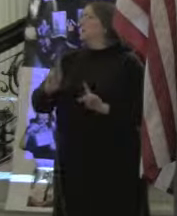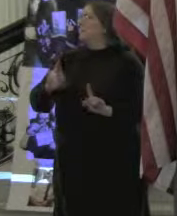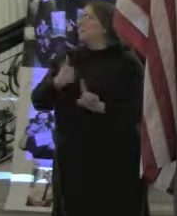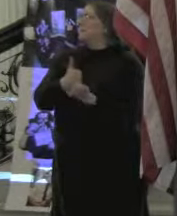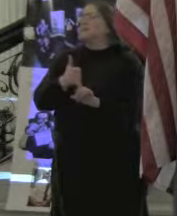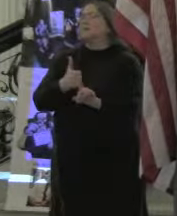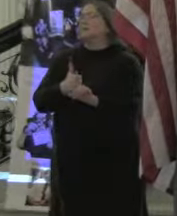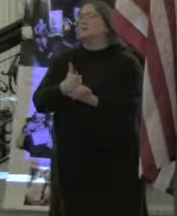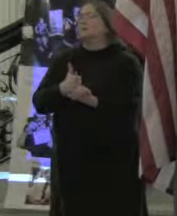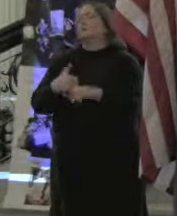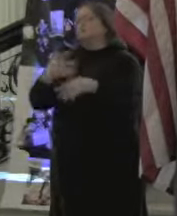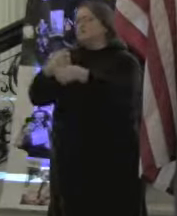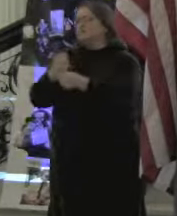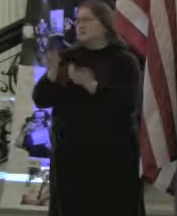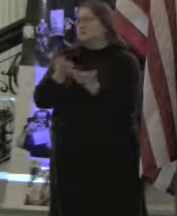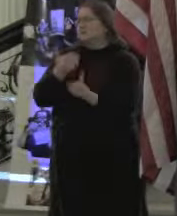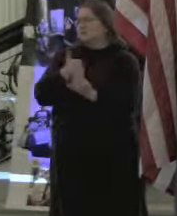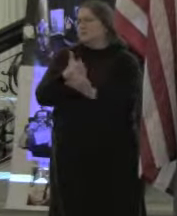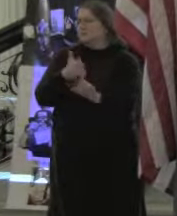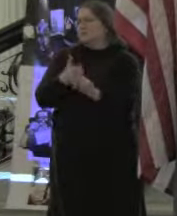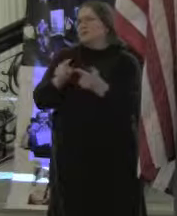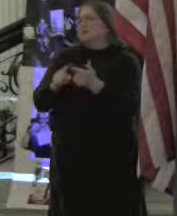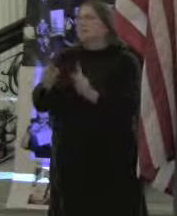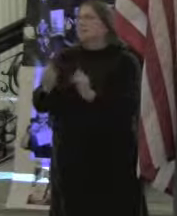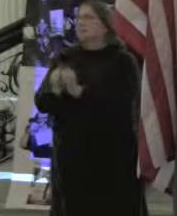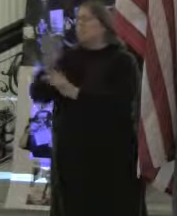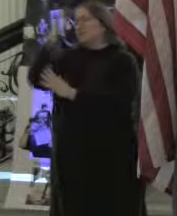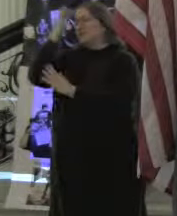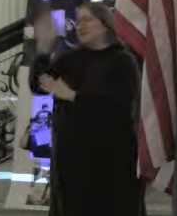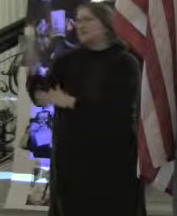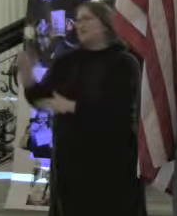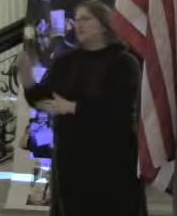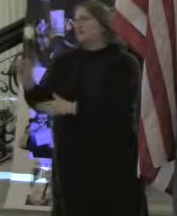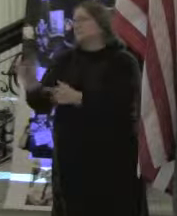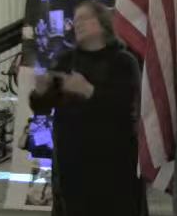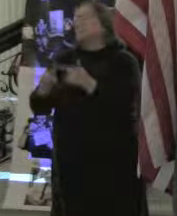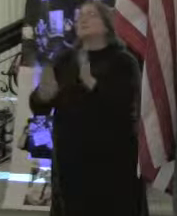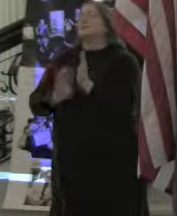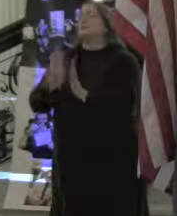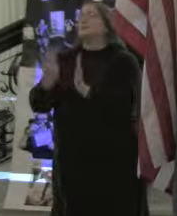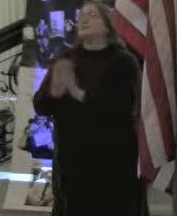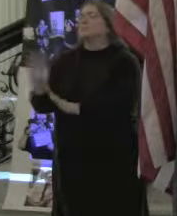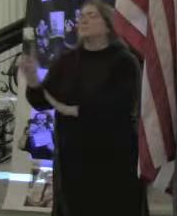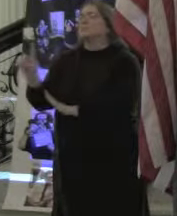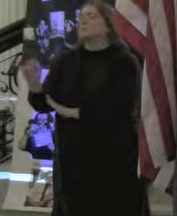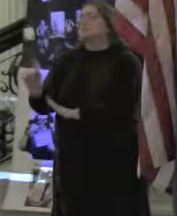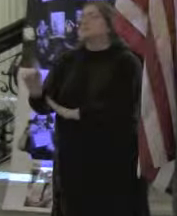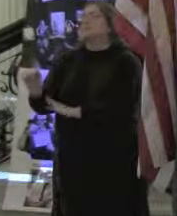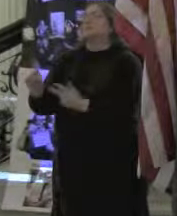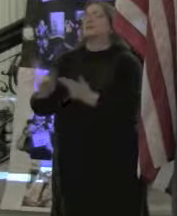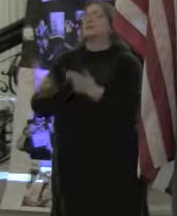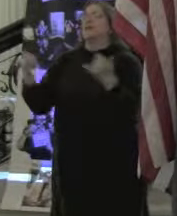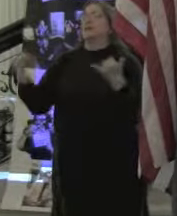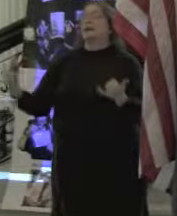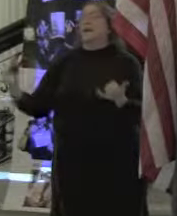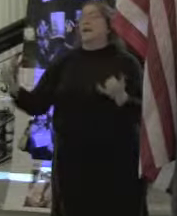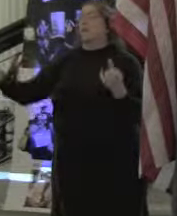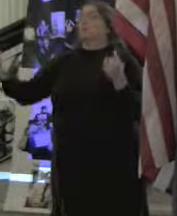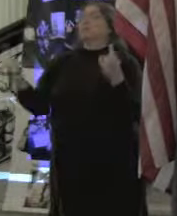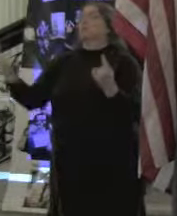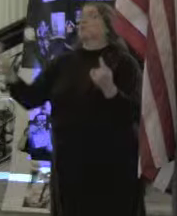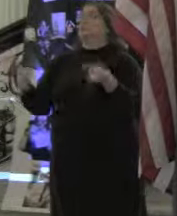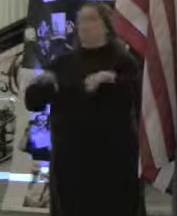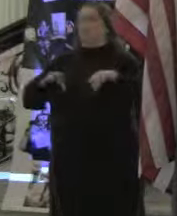services themselves. People with intellectual disabilities and developmental disabilities have now come to the table.